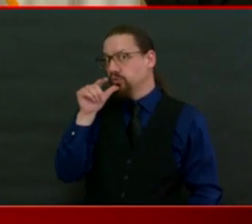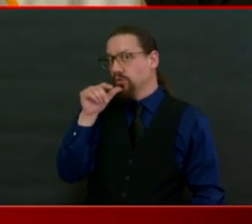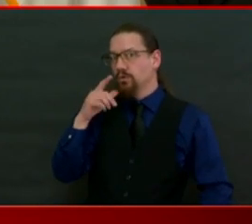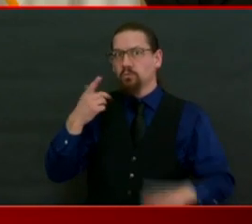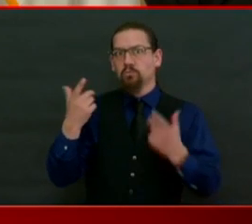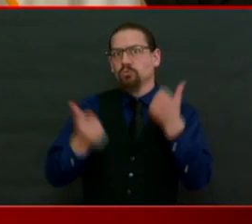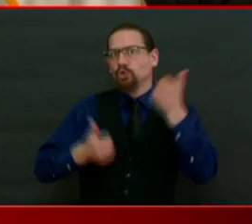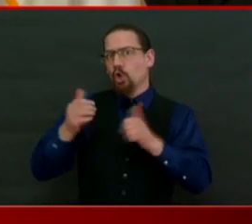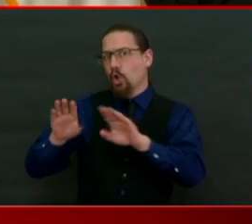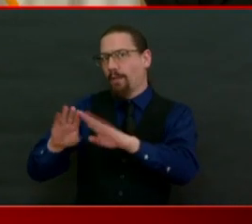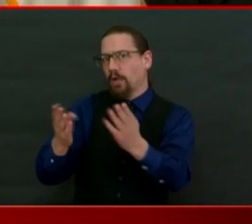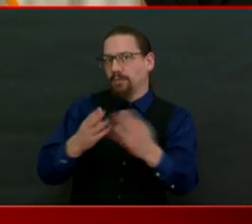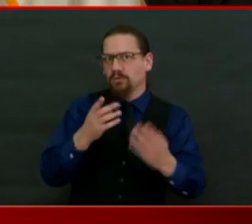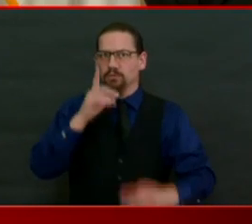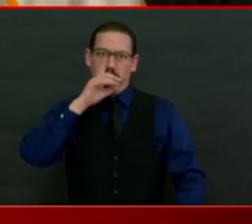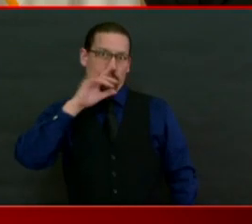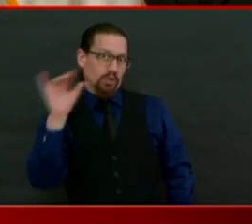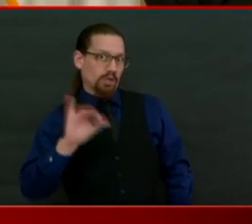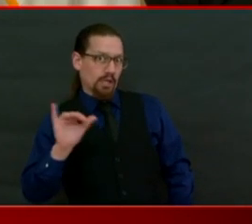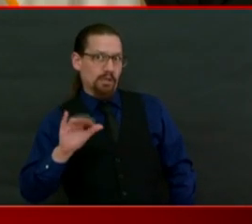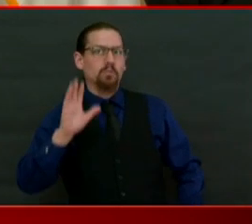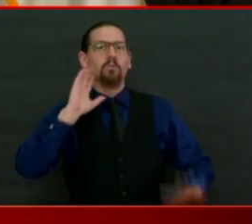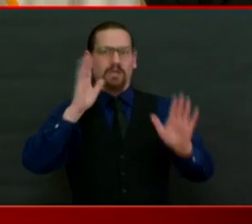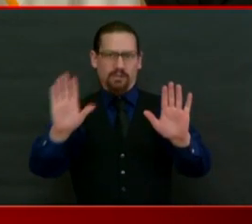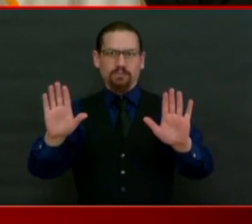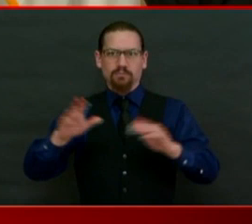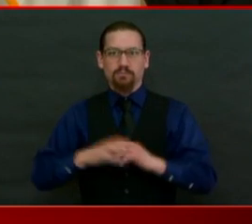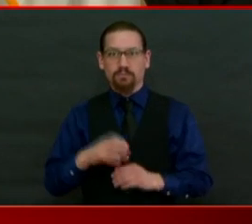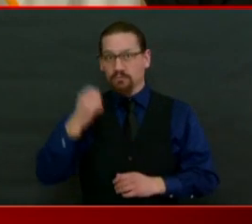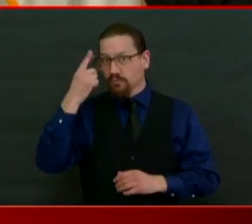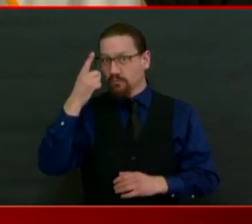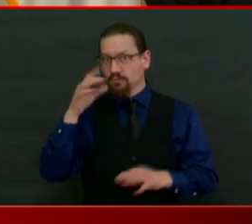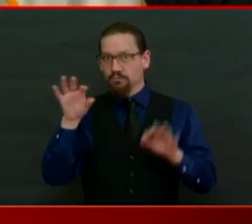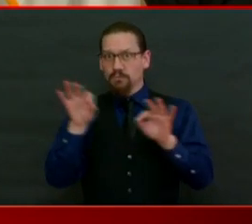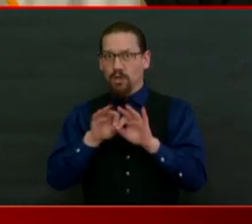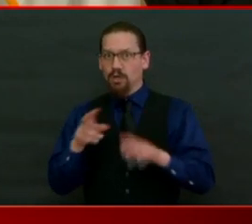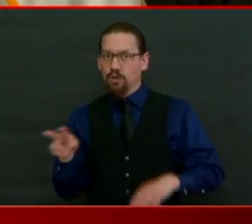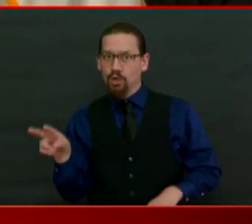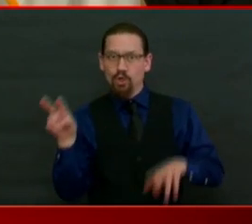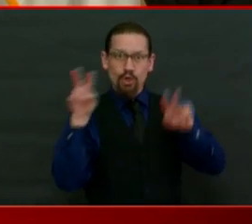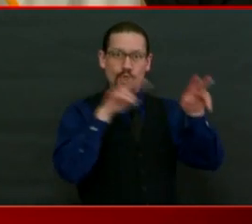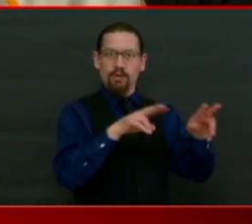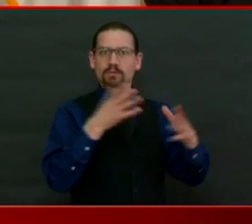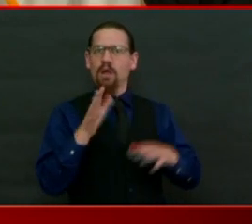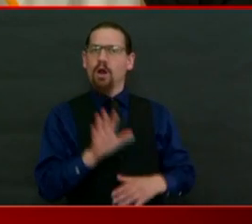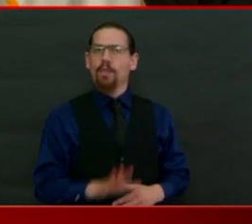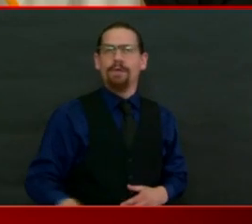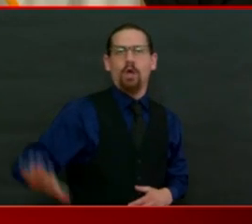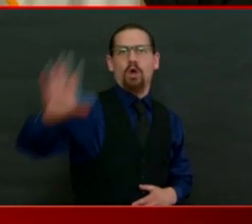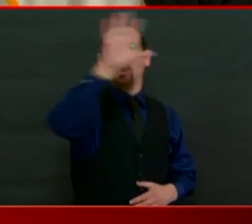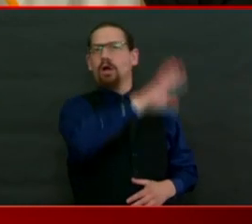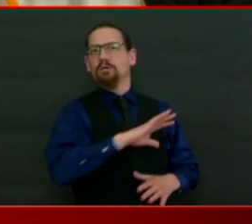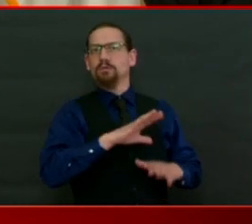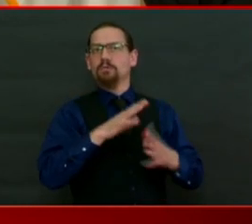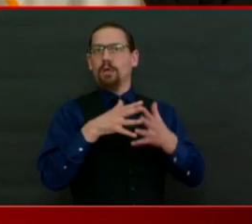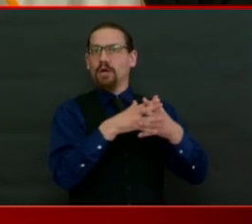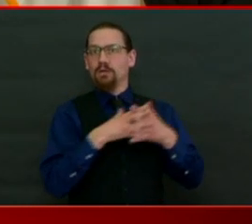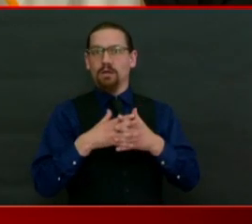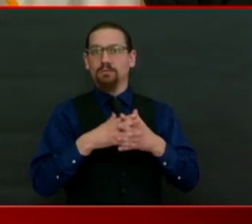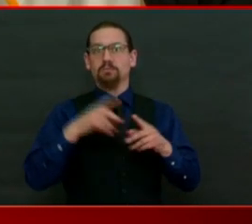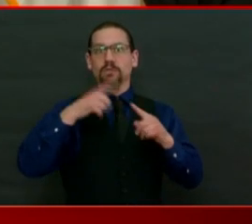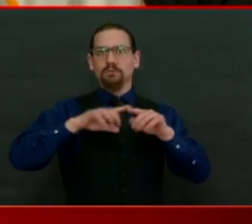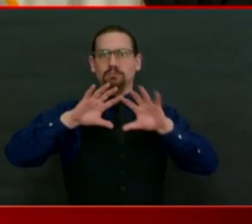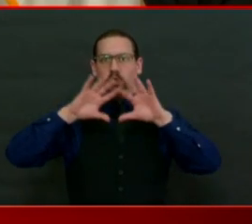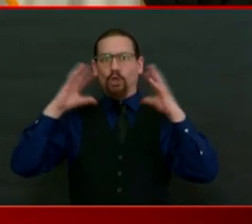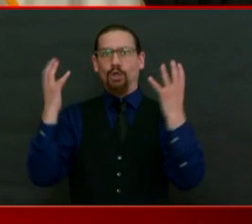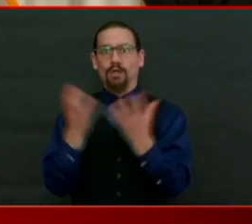you look all around the country and the world really, and you see that there are risks for jumping the gun or going before you're